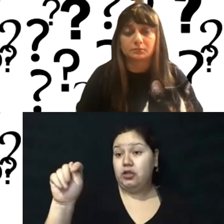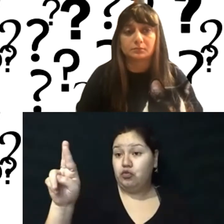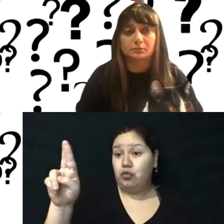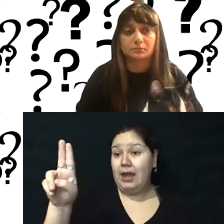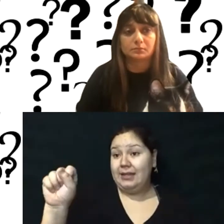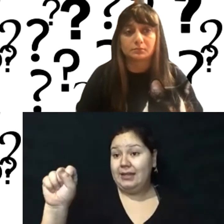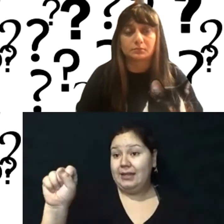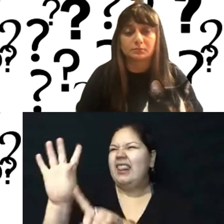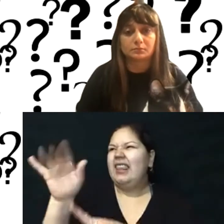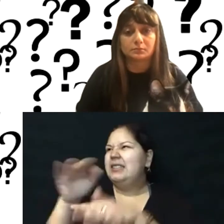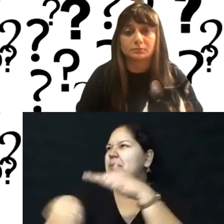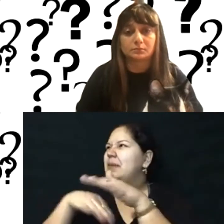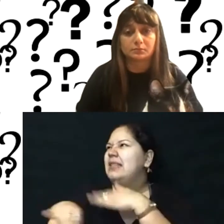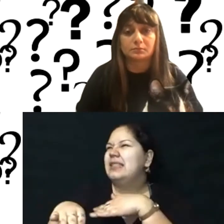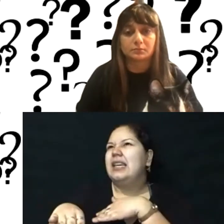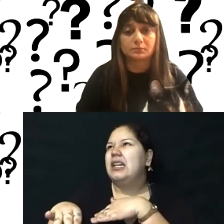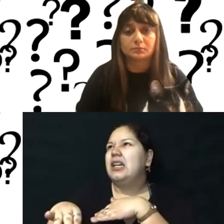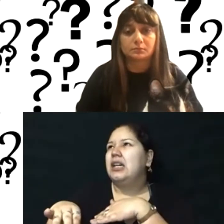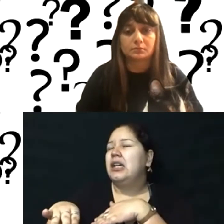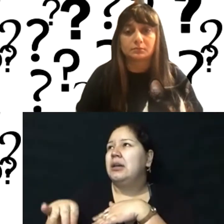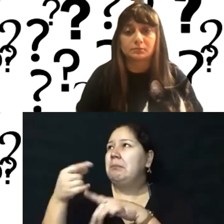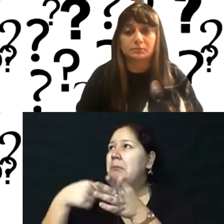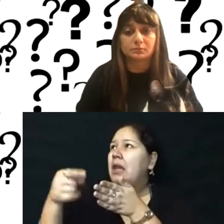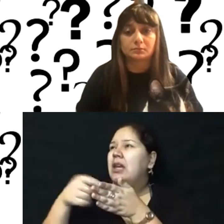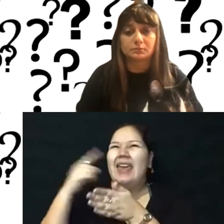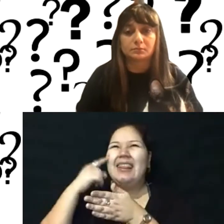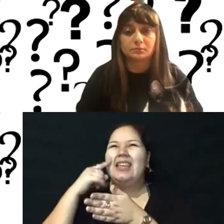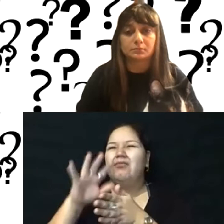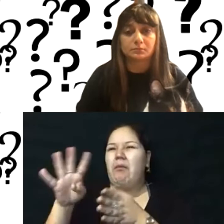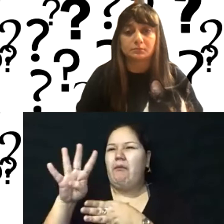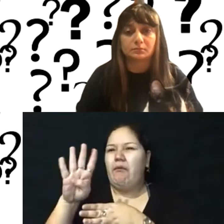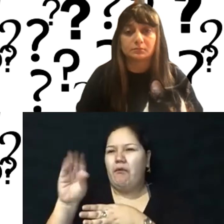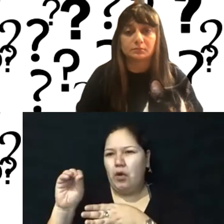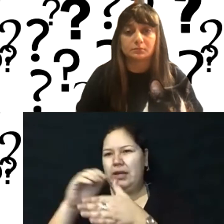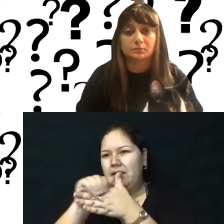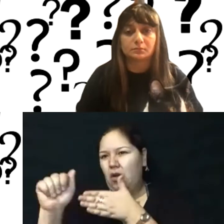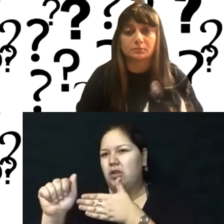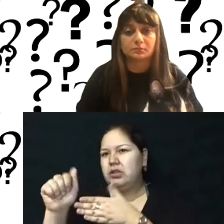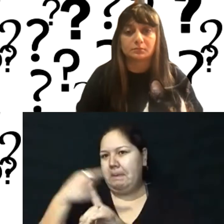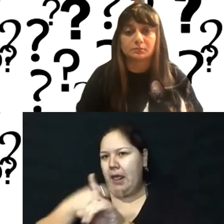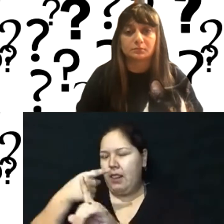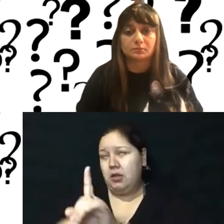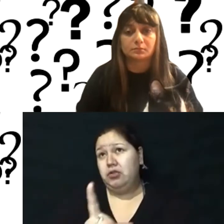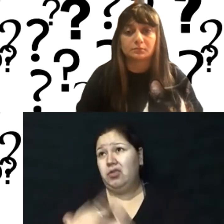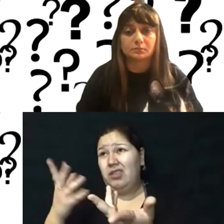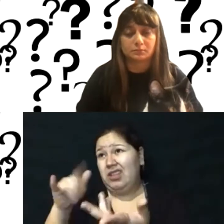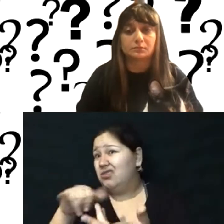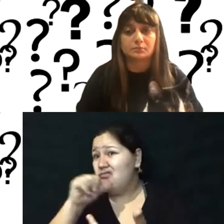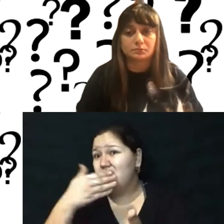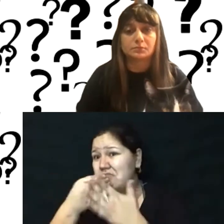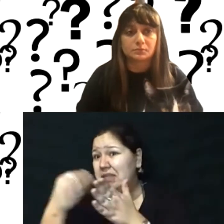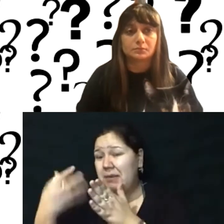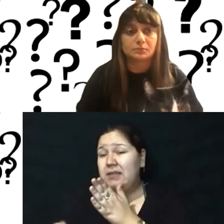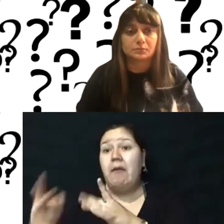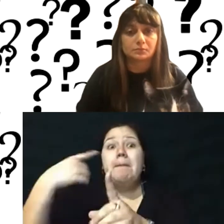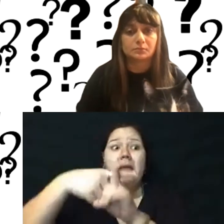uh, per month, I think it's like 40 bucks. So 40 times 12, you know, that's not inexpensive. Um, and then you're hosting this software on top